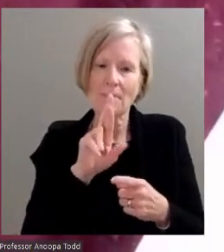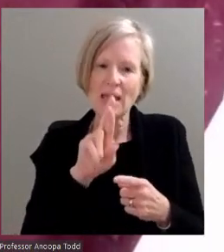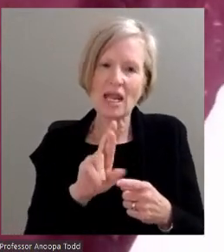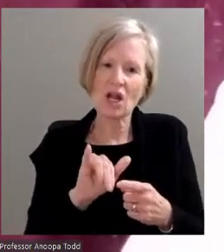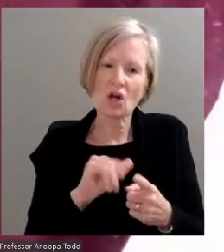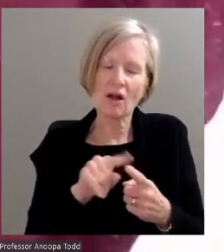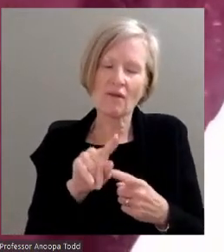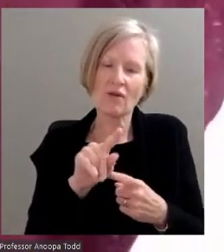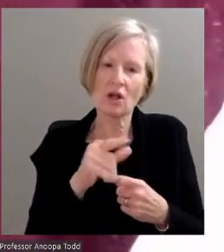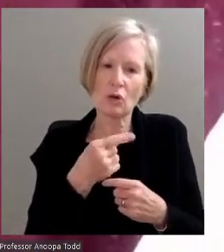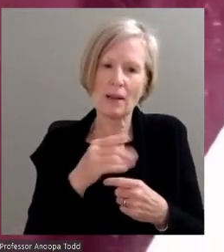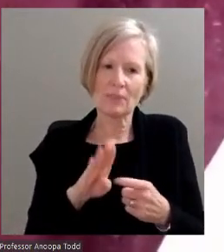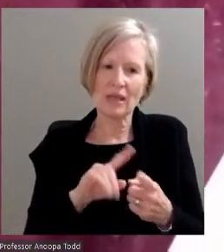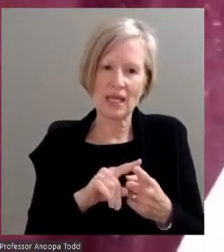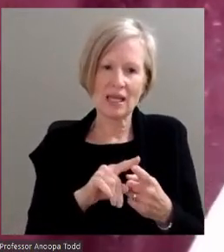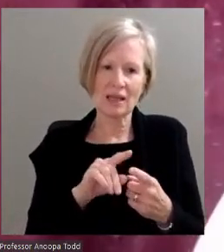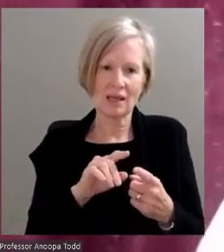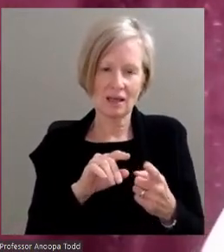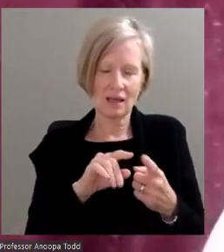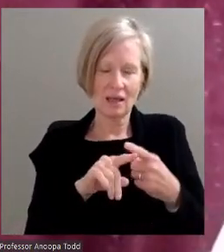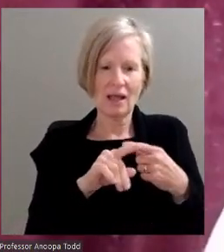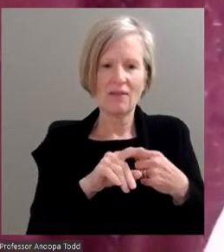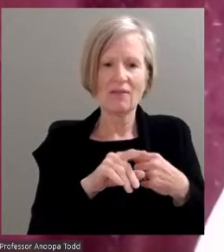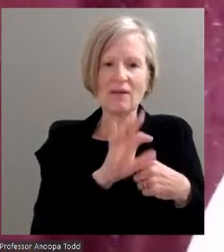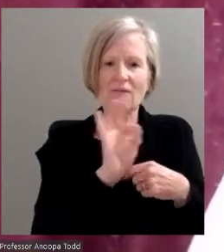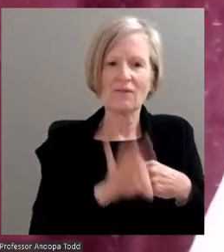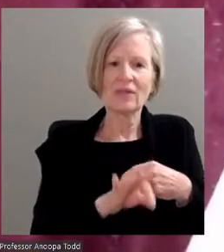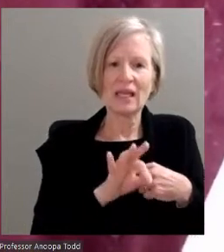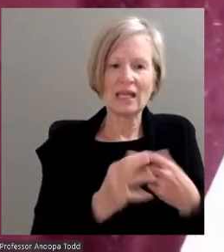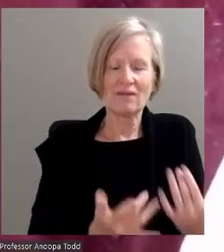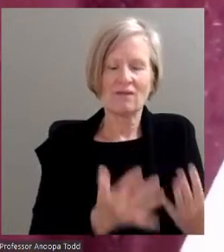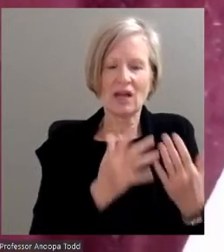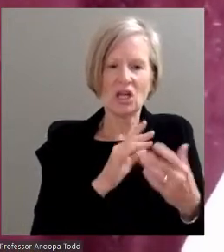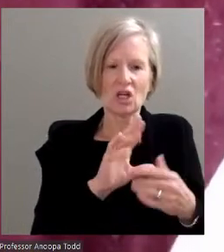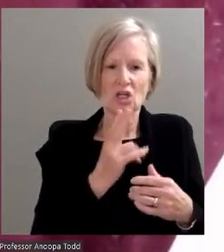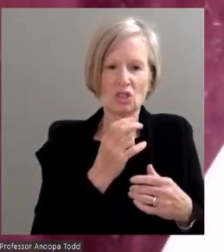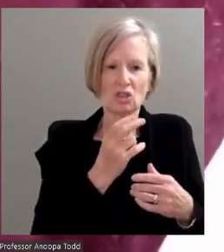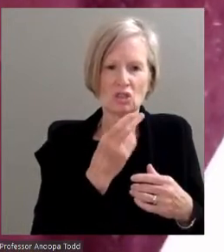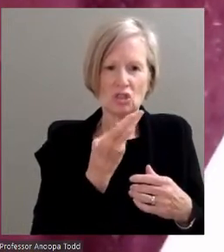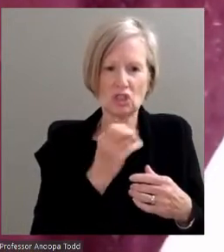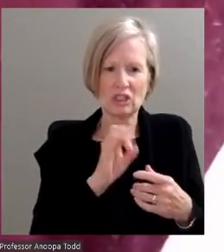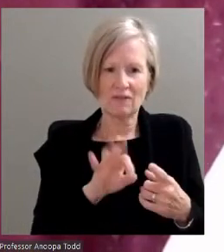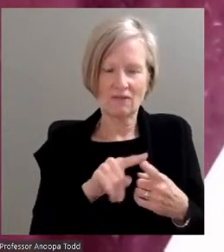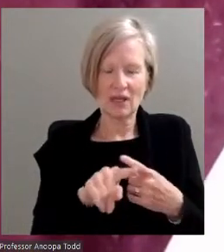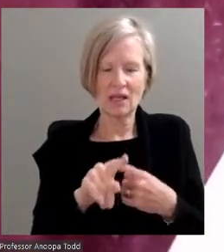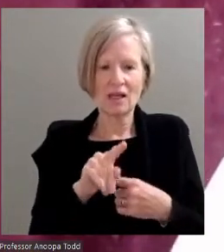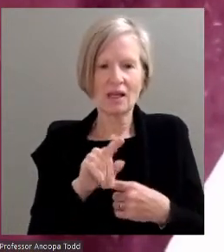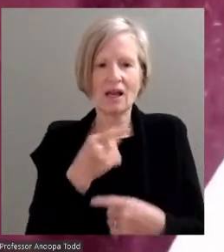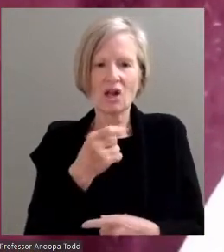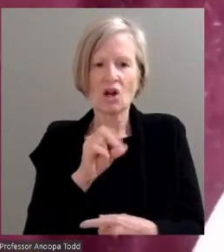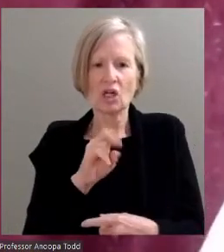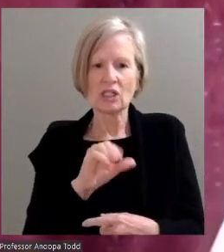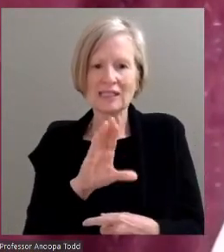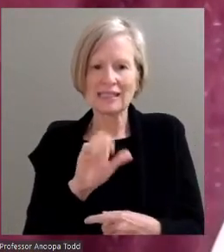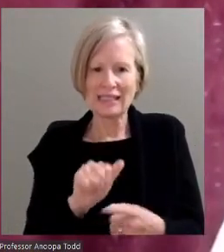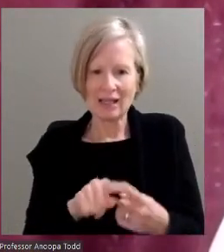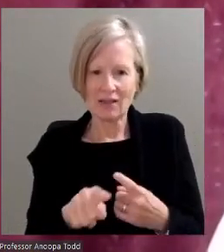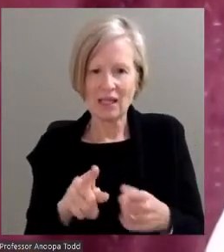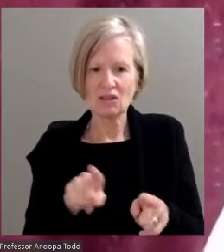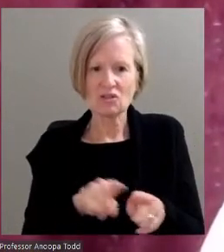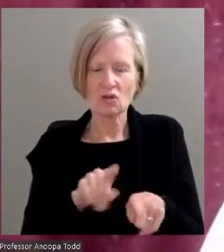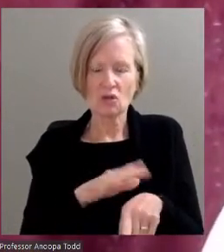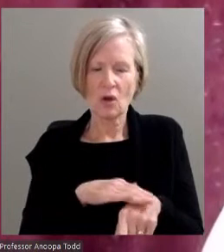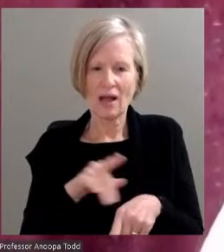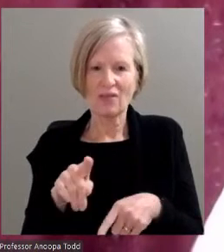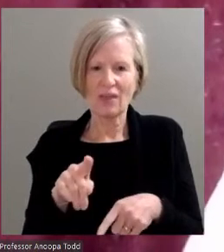Edwards-Clemmons, who is the Flint Fire Chief. Dr. Bobby McClellan, Marcia Garcia, who also sits with me on the NCC Alumni